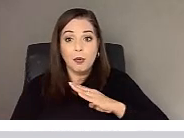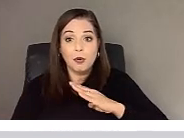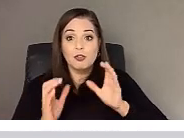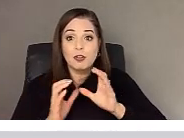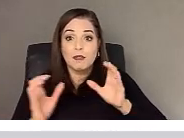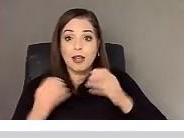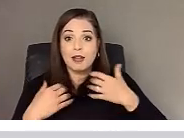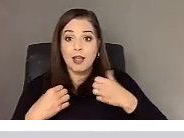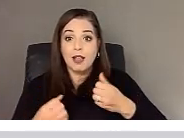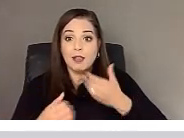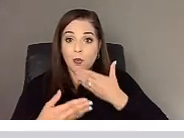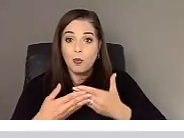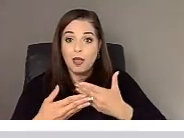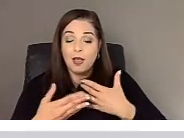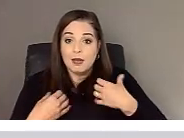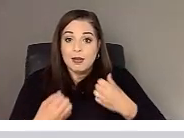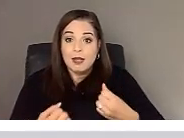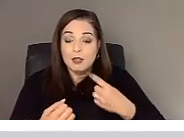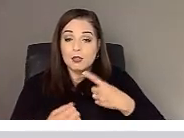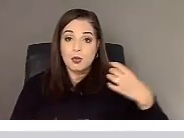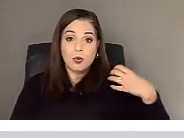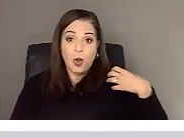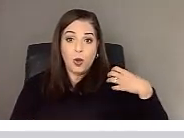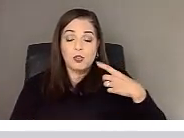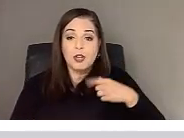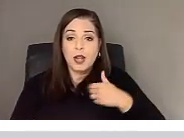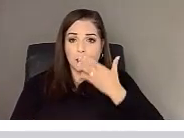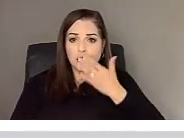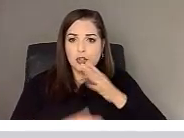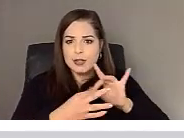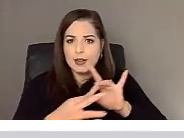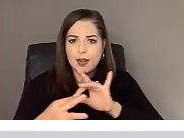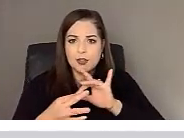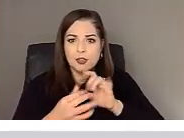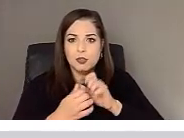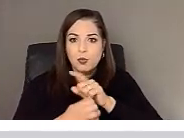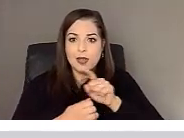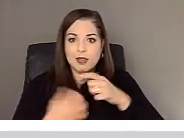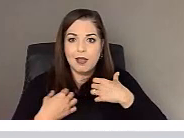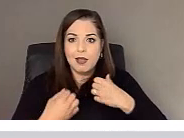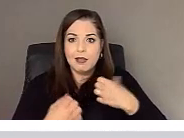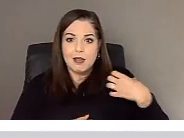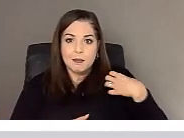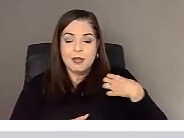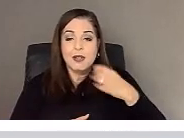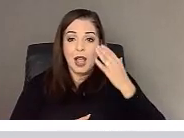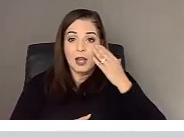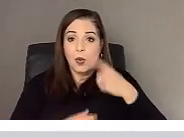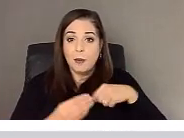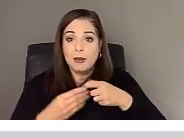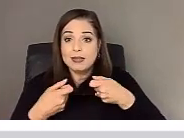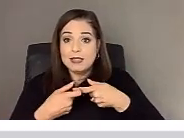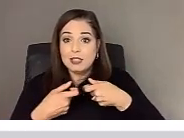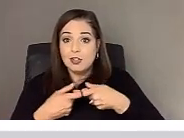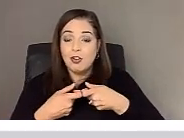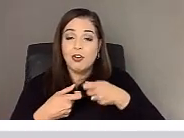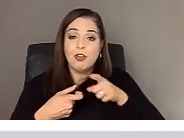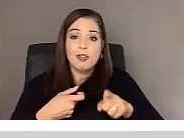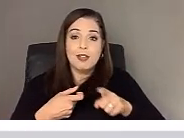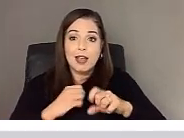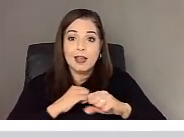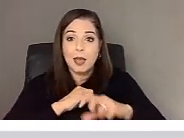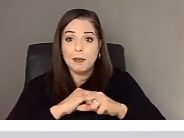And so I had some connections within the coaching community. I knew about a digital campaign to highlight health coaching research.